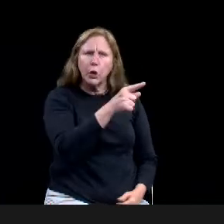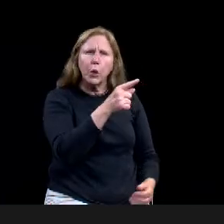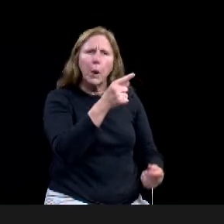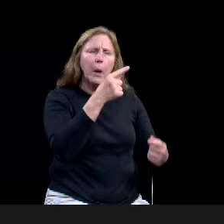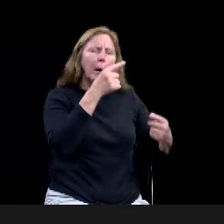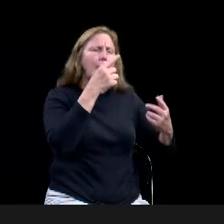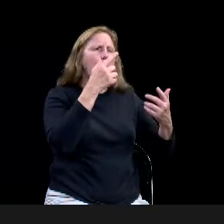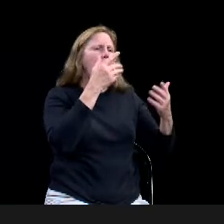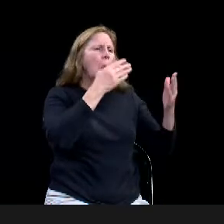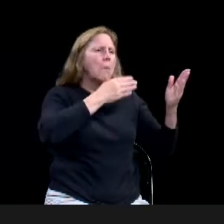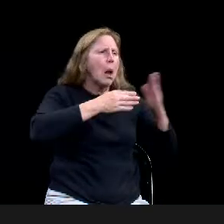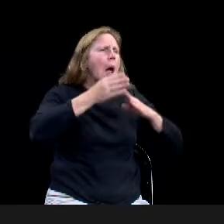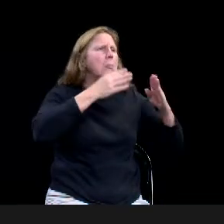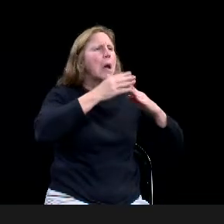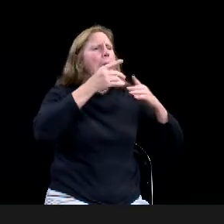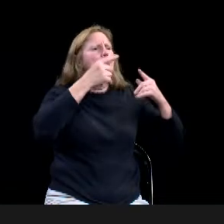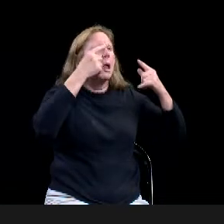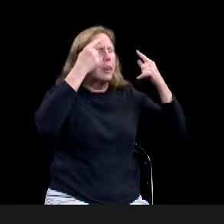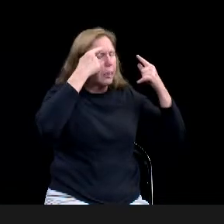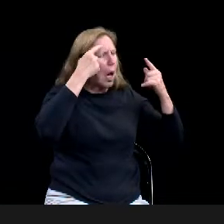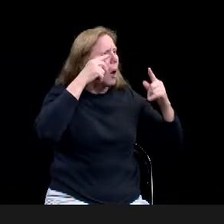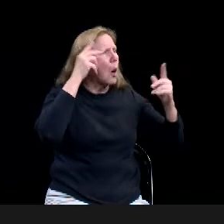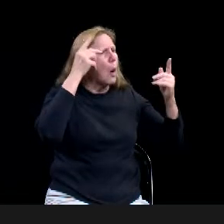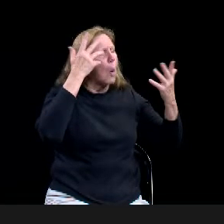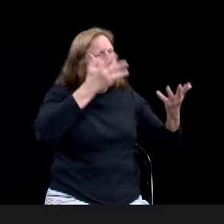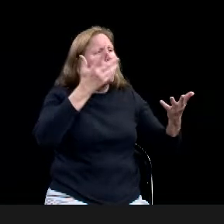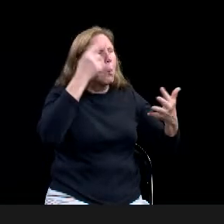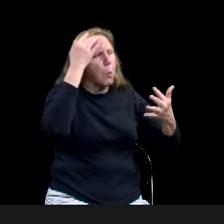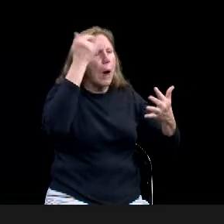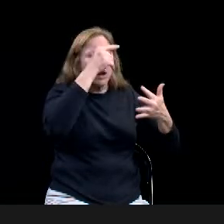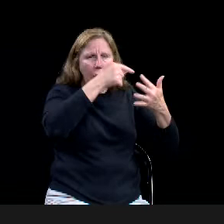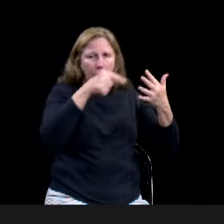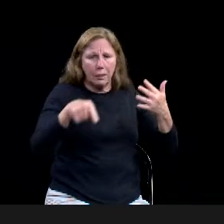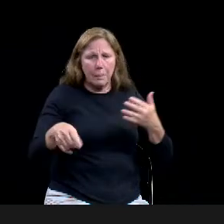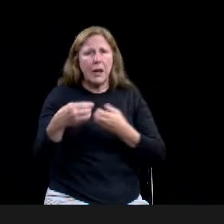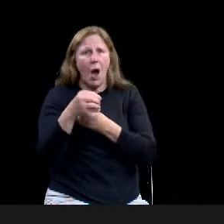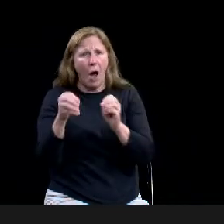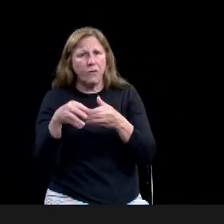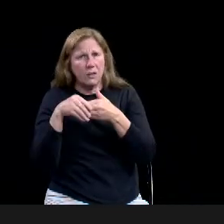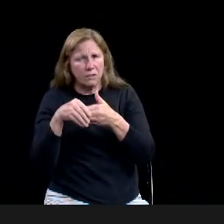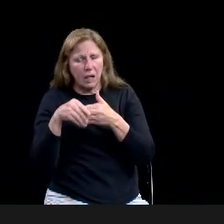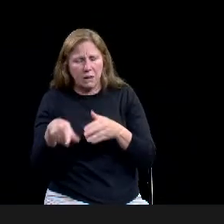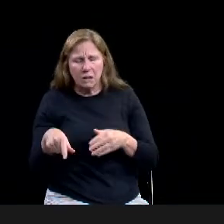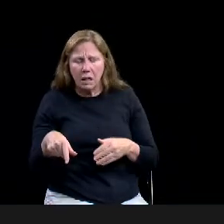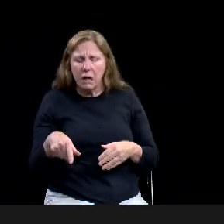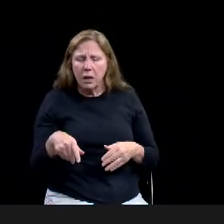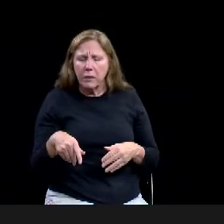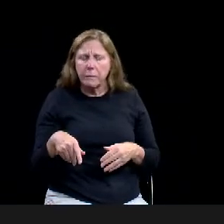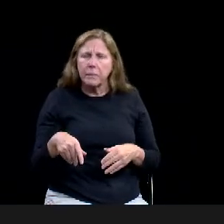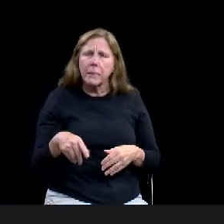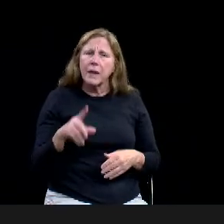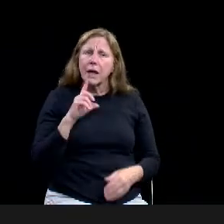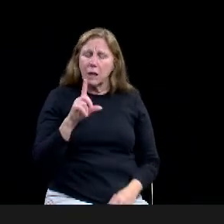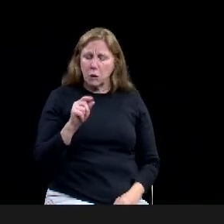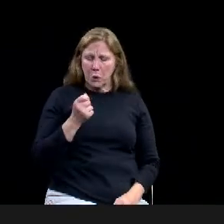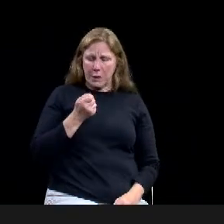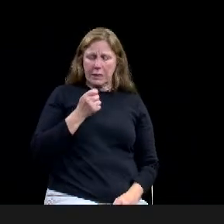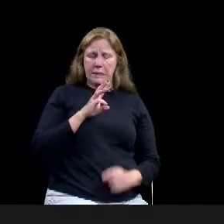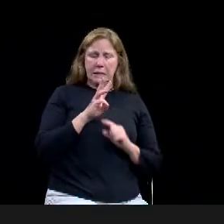know that in 2016, we could have prepared for where we are now, as far as bringing in,